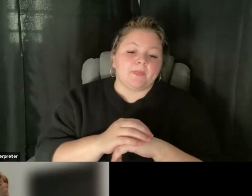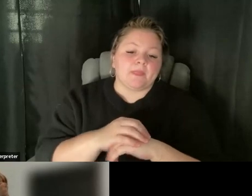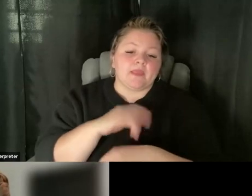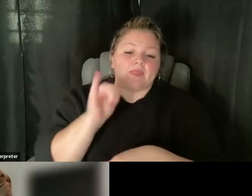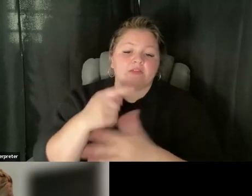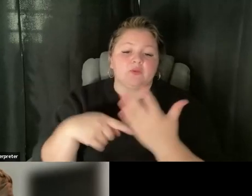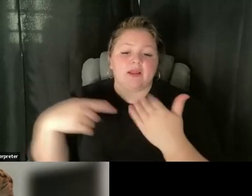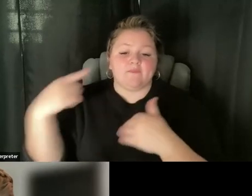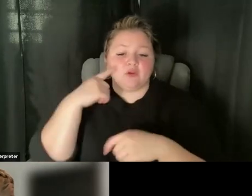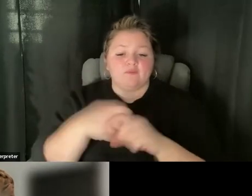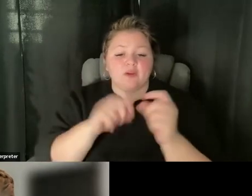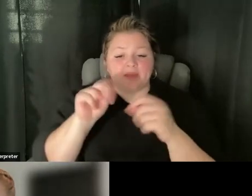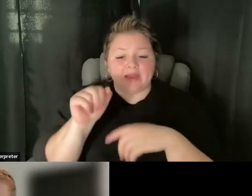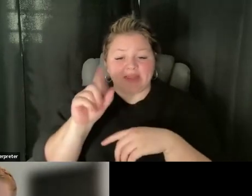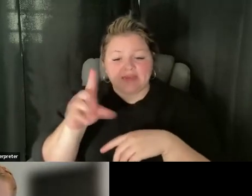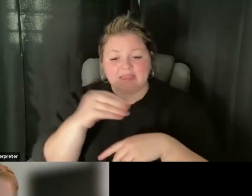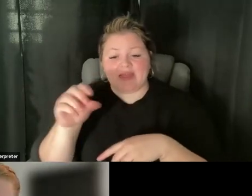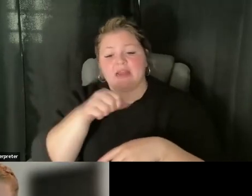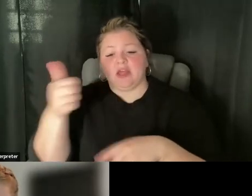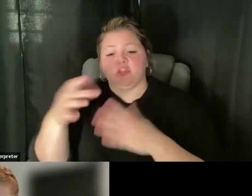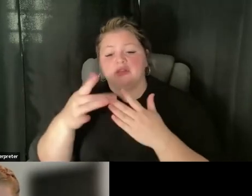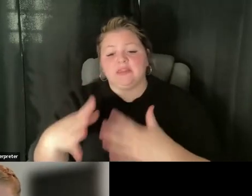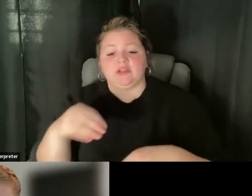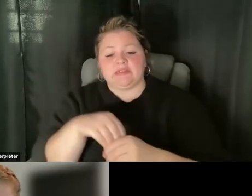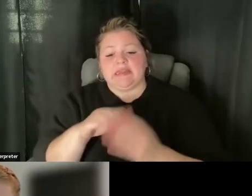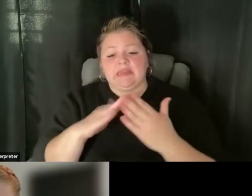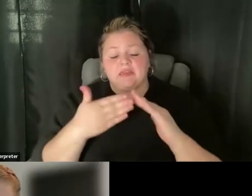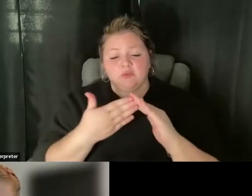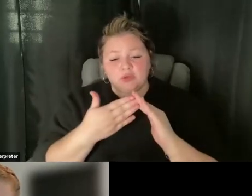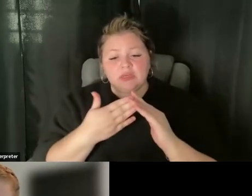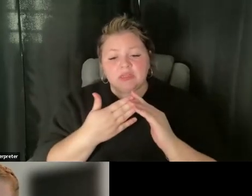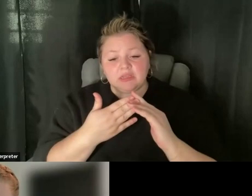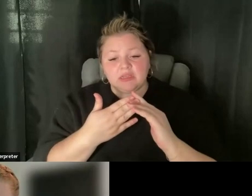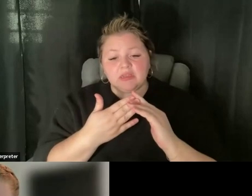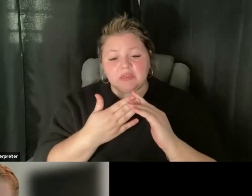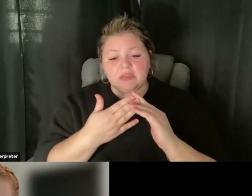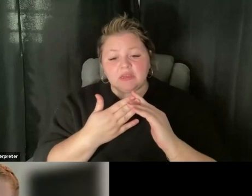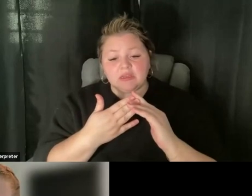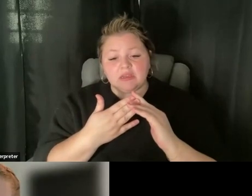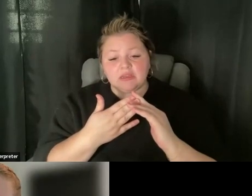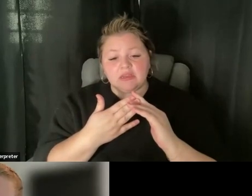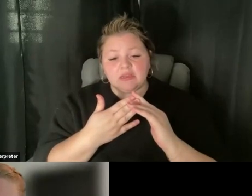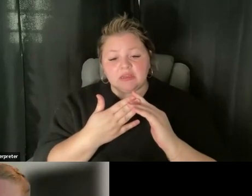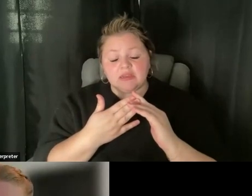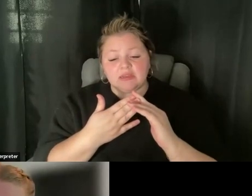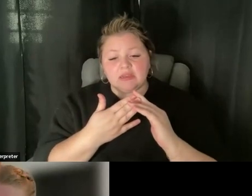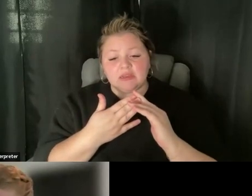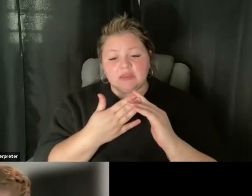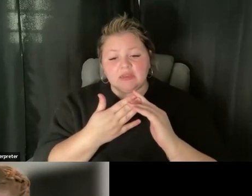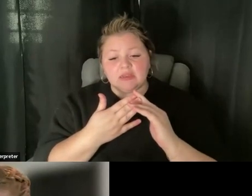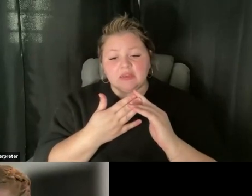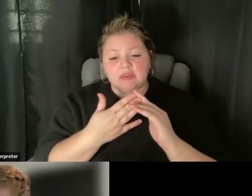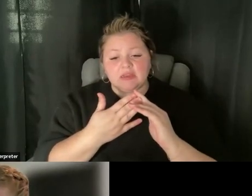other leaders in the community. Um, but I do think it is, um, and then also